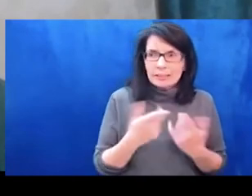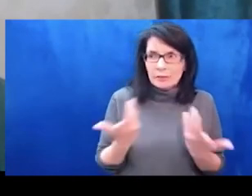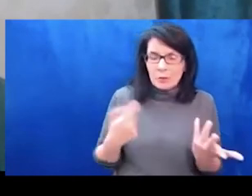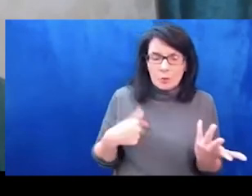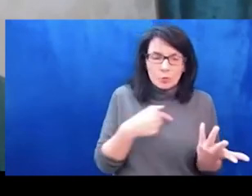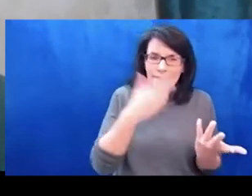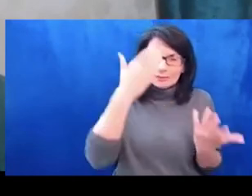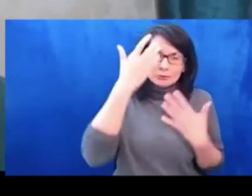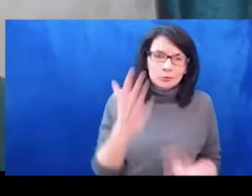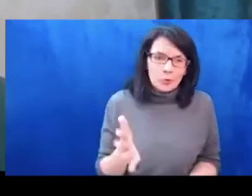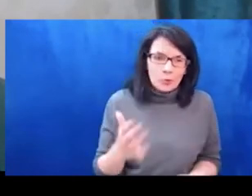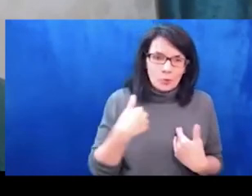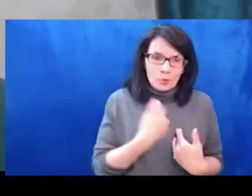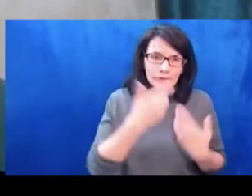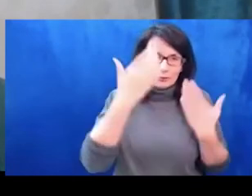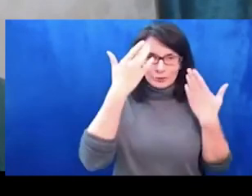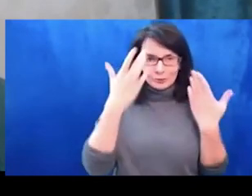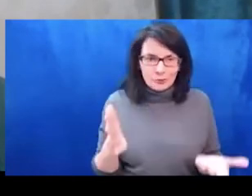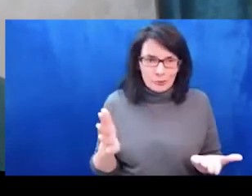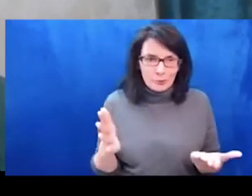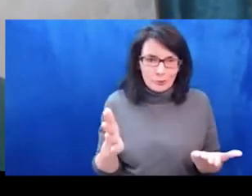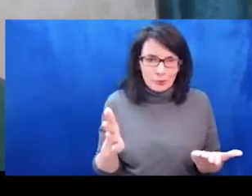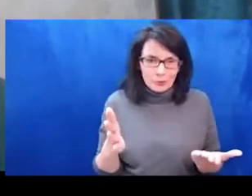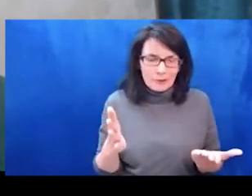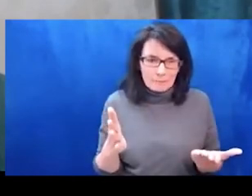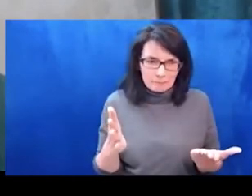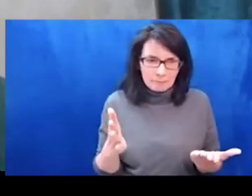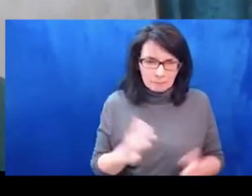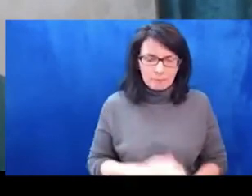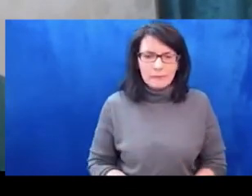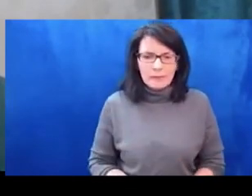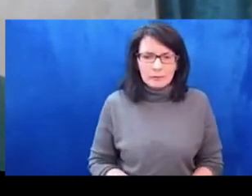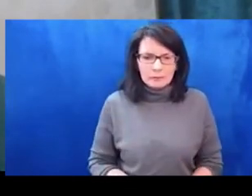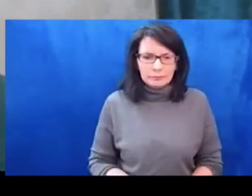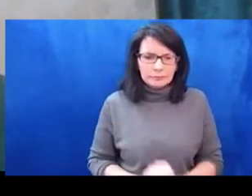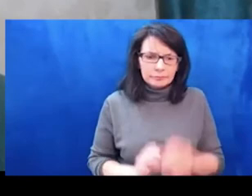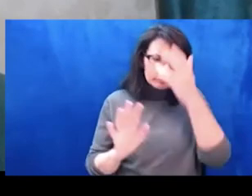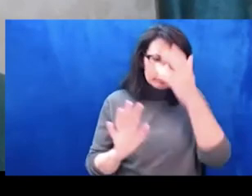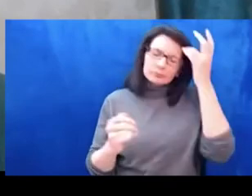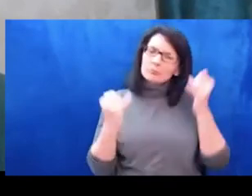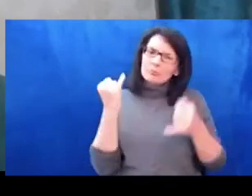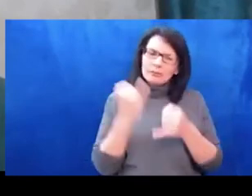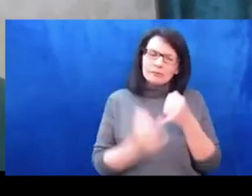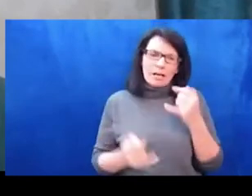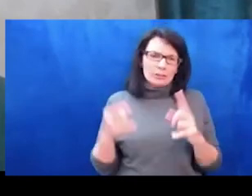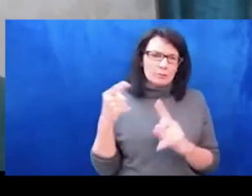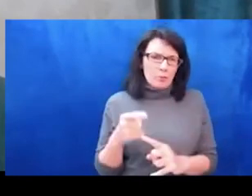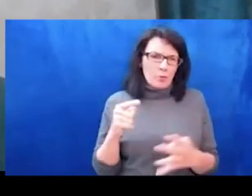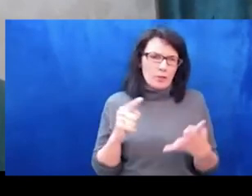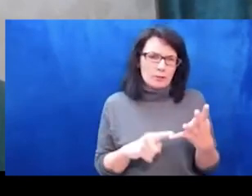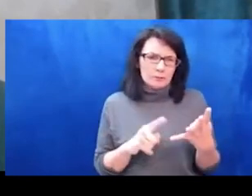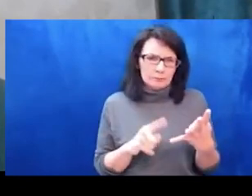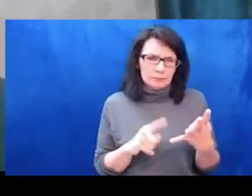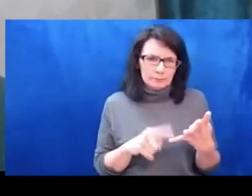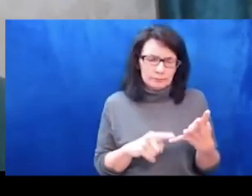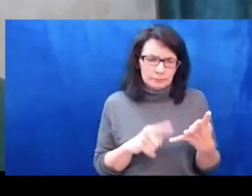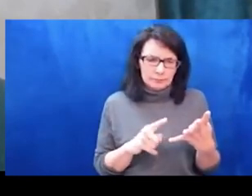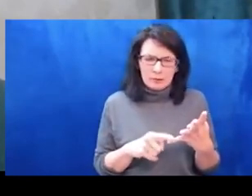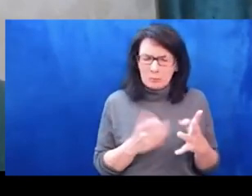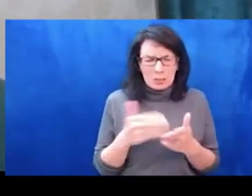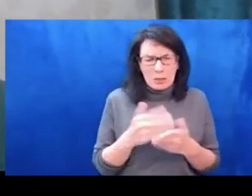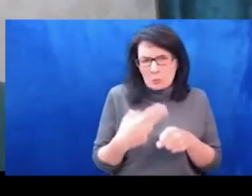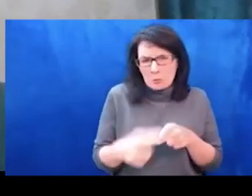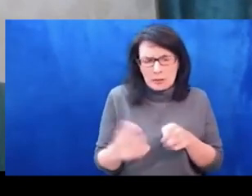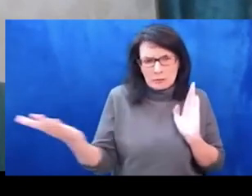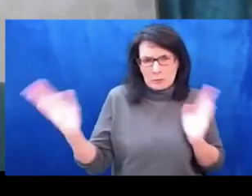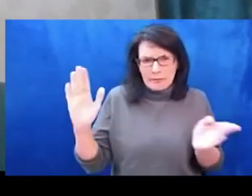and they deny the scale of the Russian aggression. Instead, actually, they describe what's happening as a necessary act of